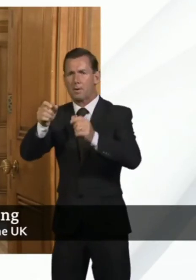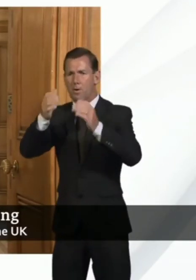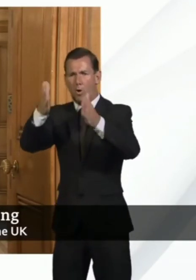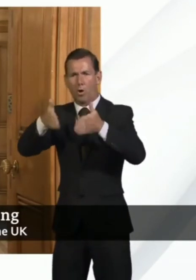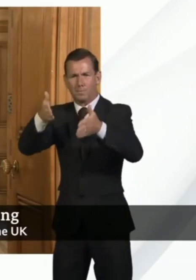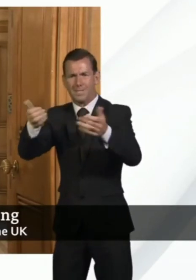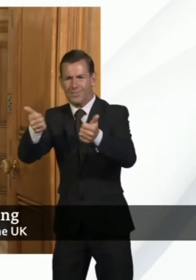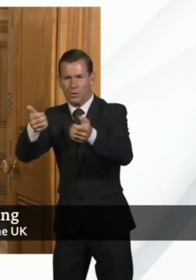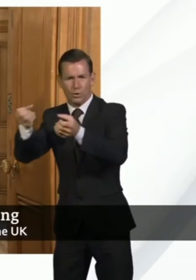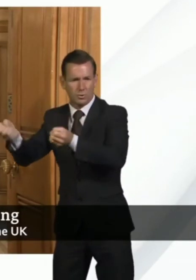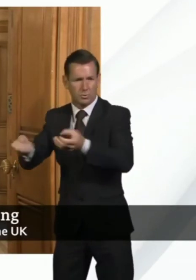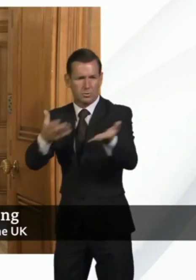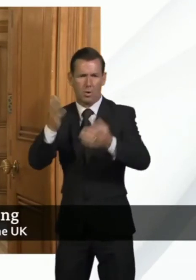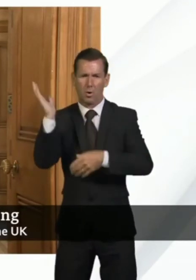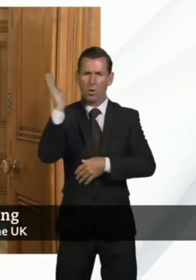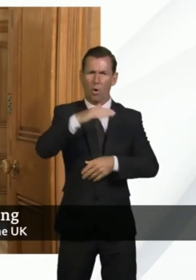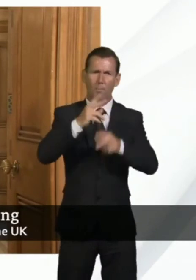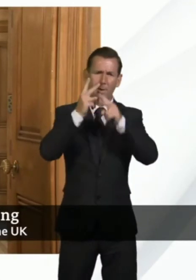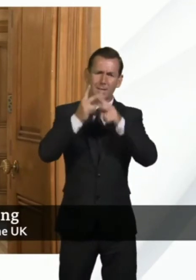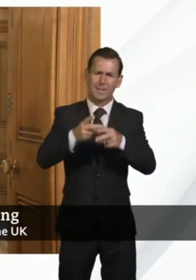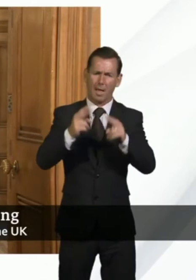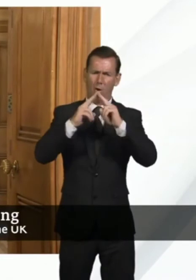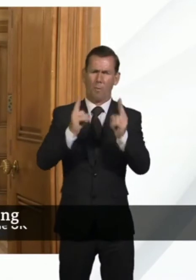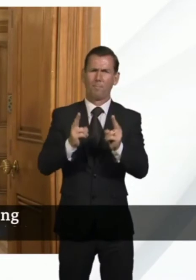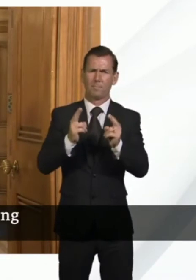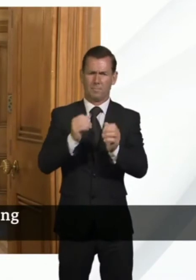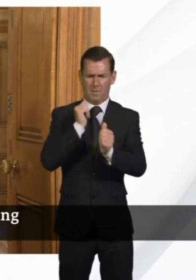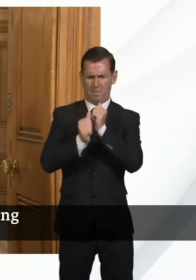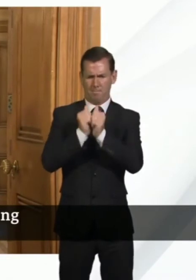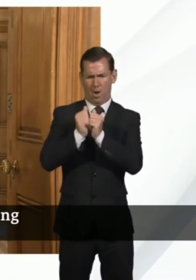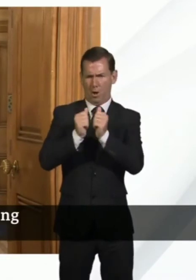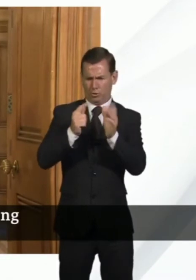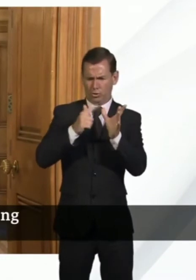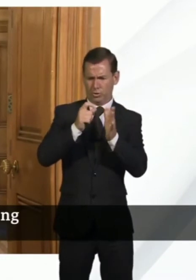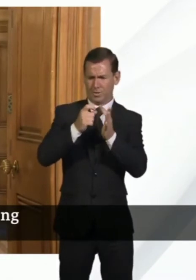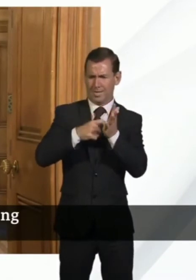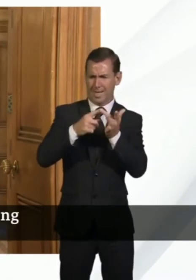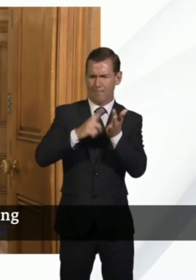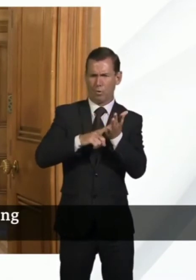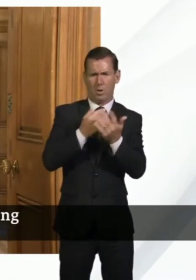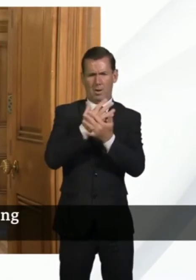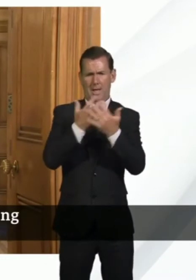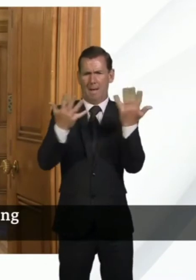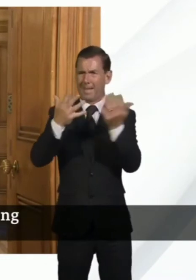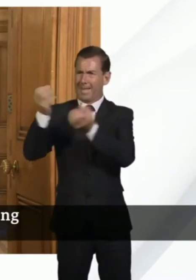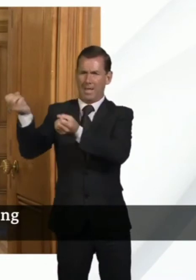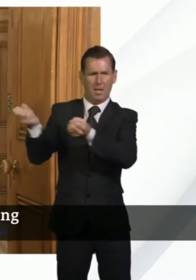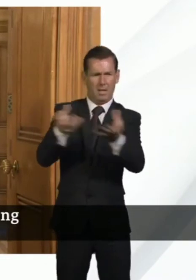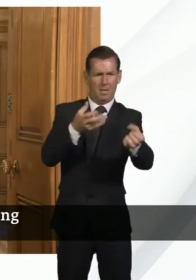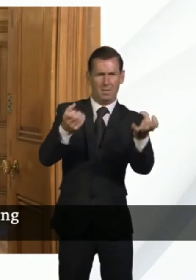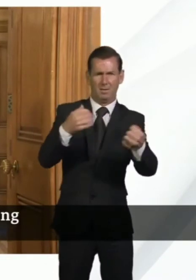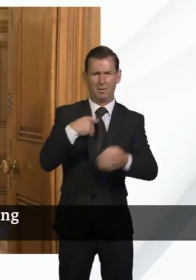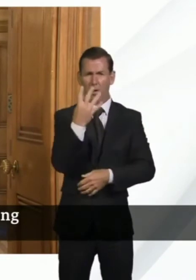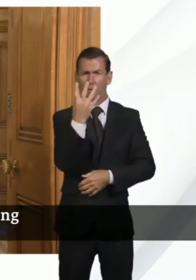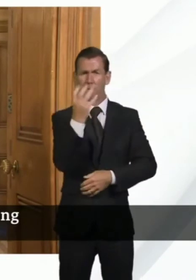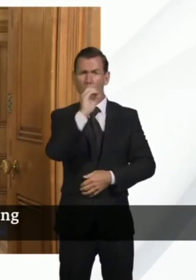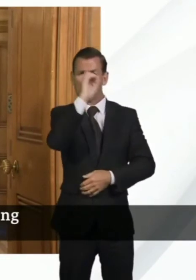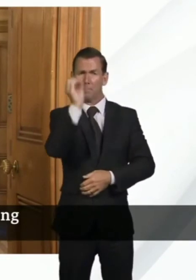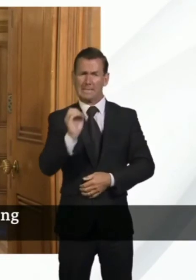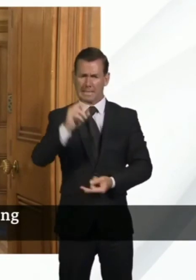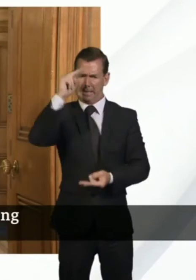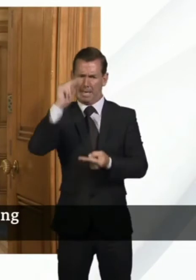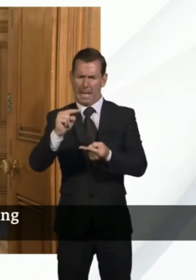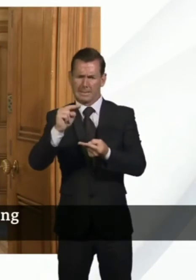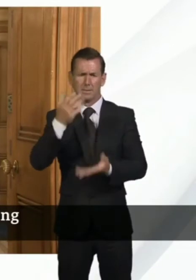actually the numbers discharged in March, April were 40% lower than those in January. And it has been the case that testing has been